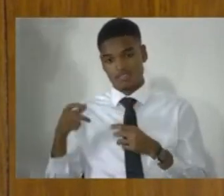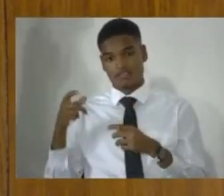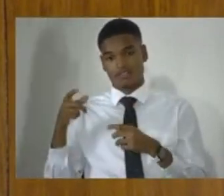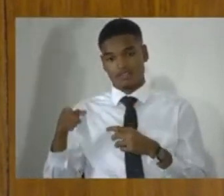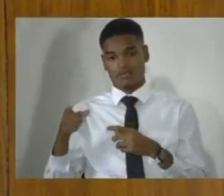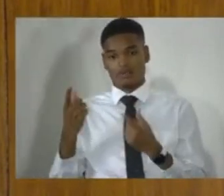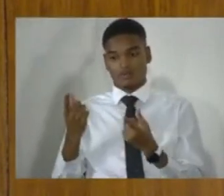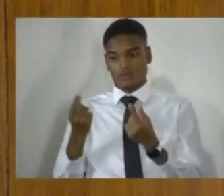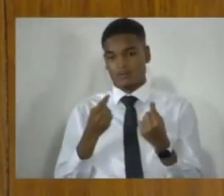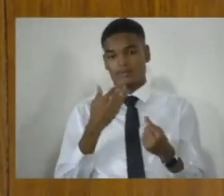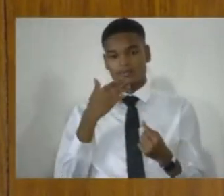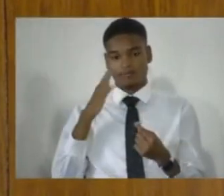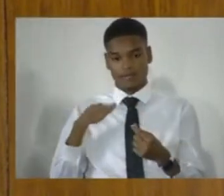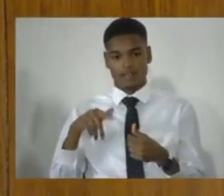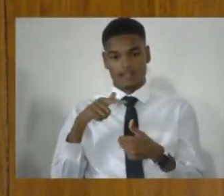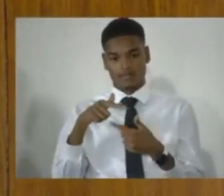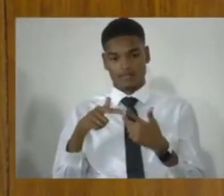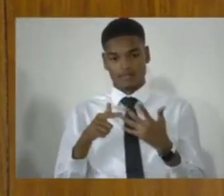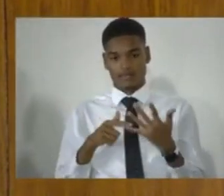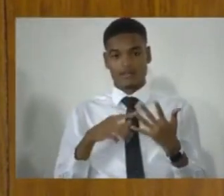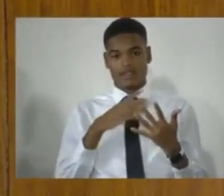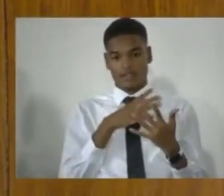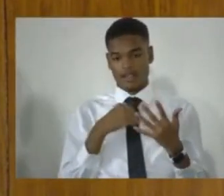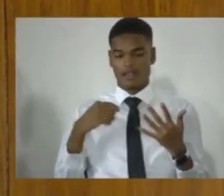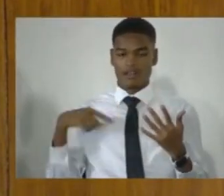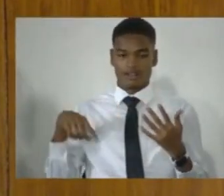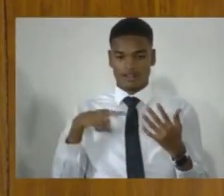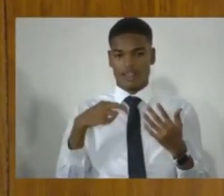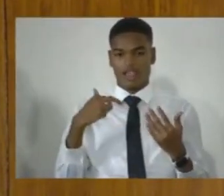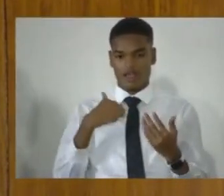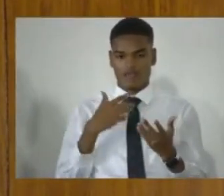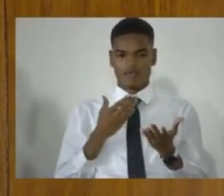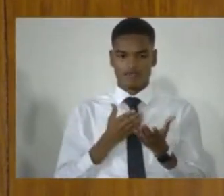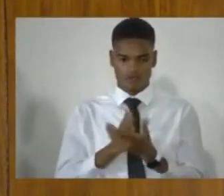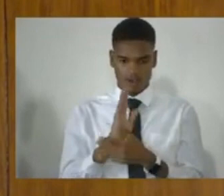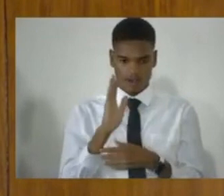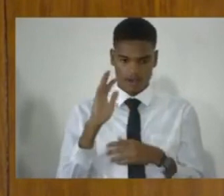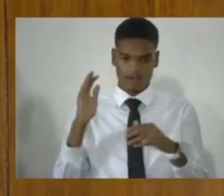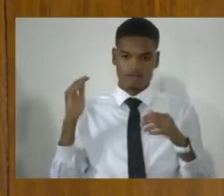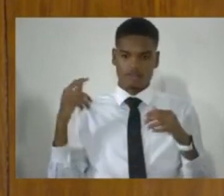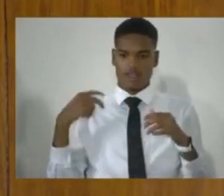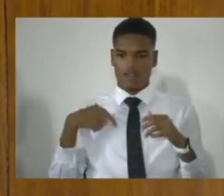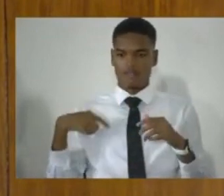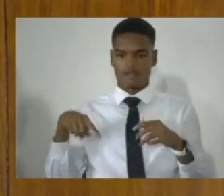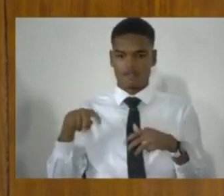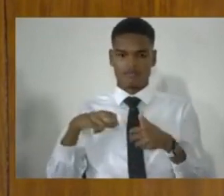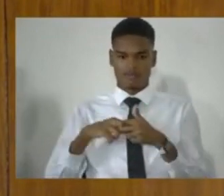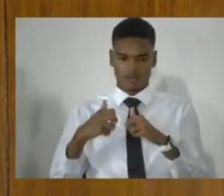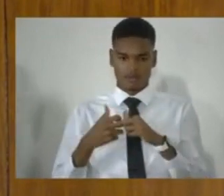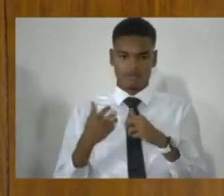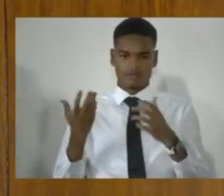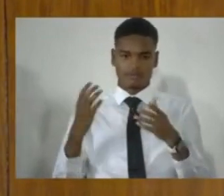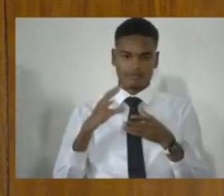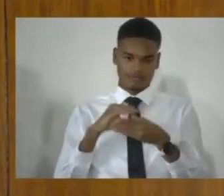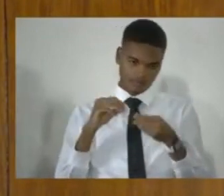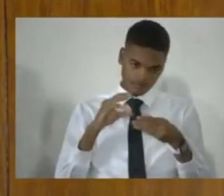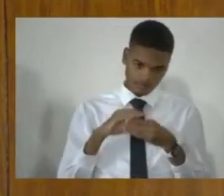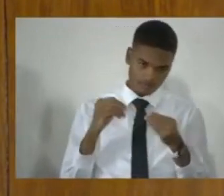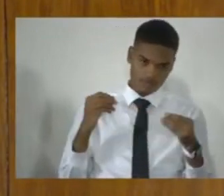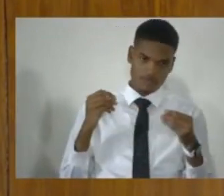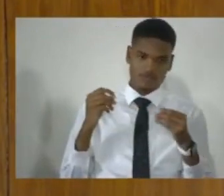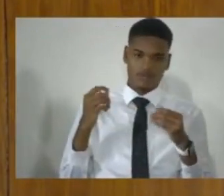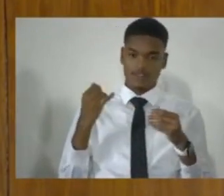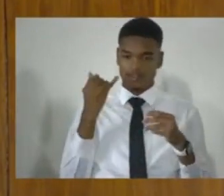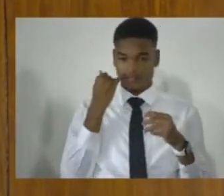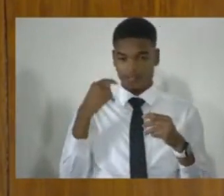And have a right to have those matters adjudicated in accordance with law, and if they are found guilty and convicted,